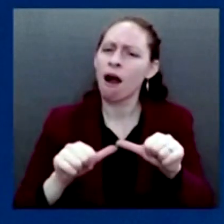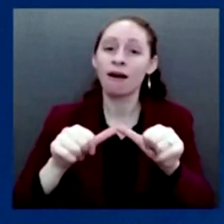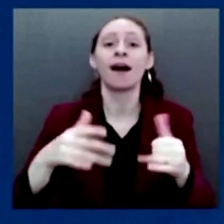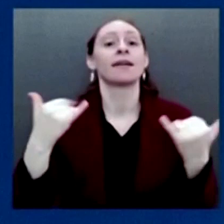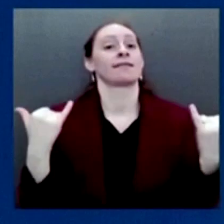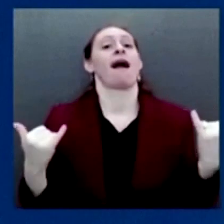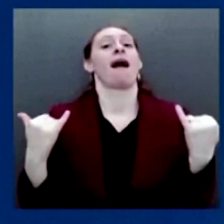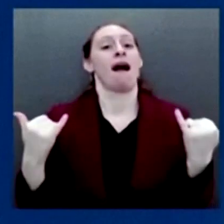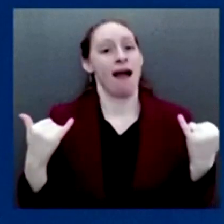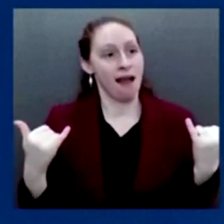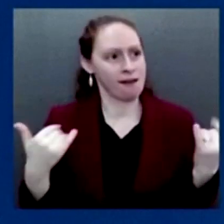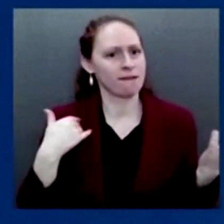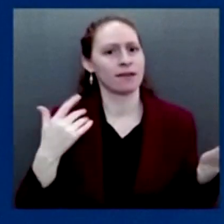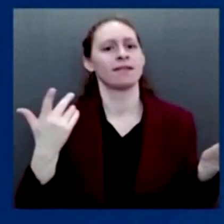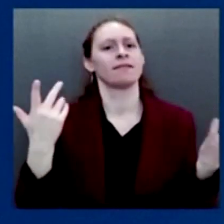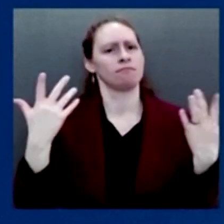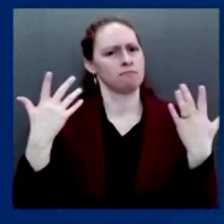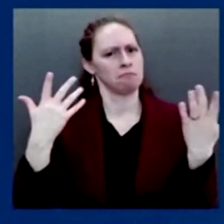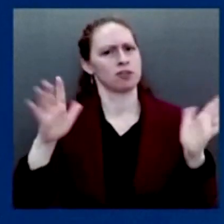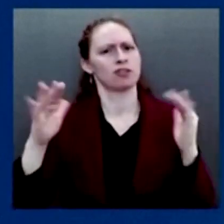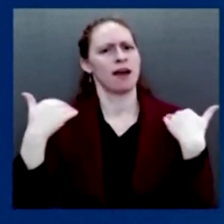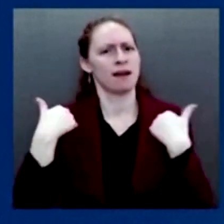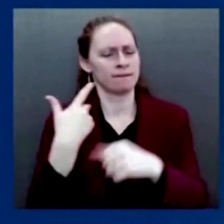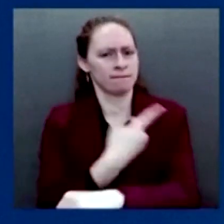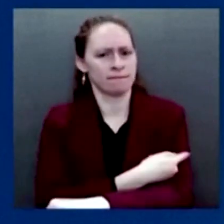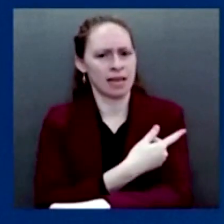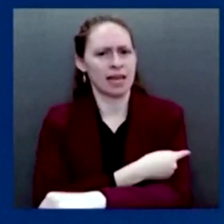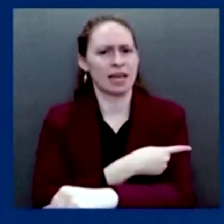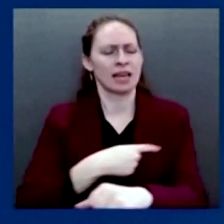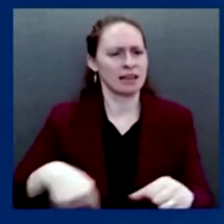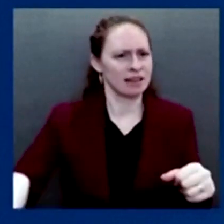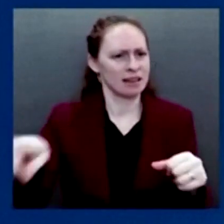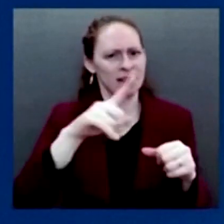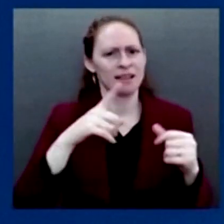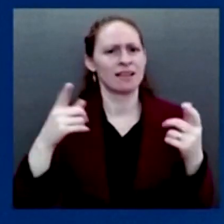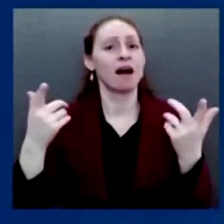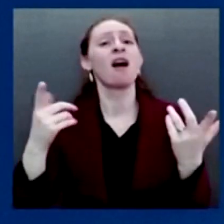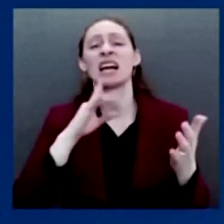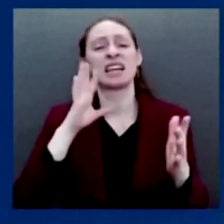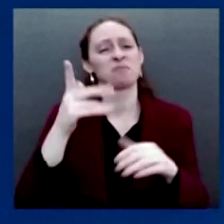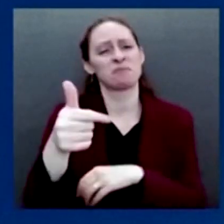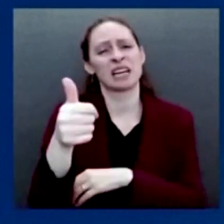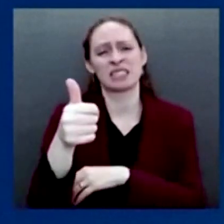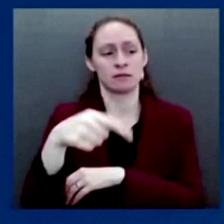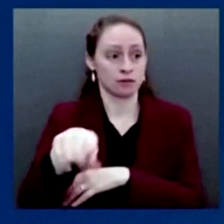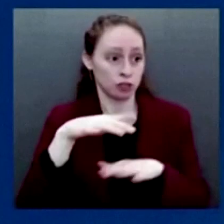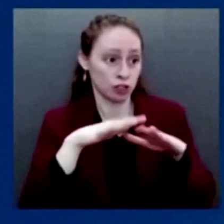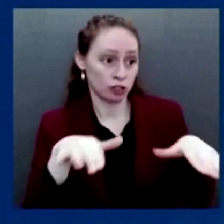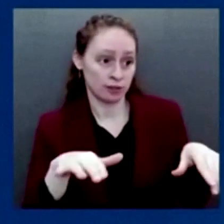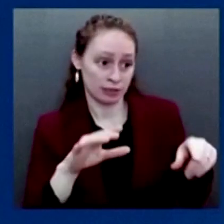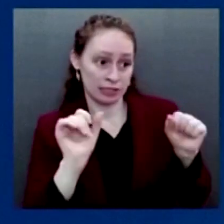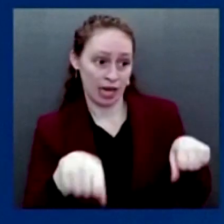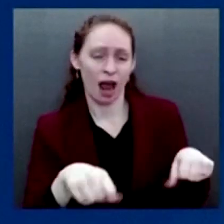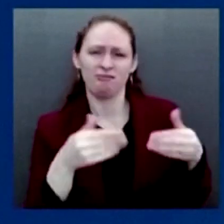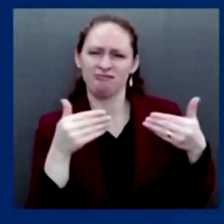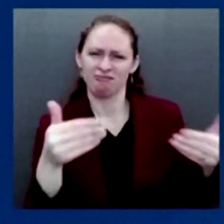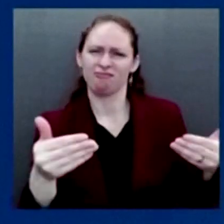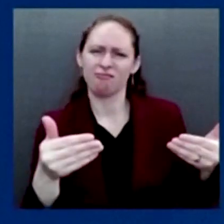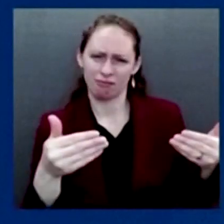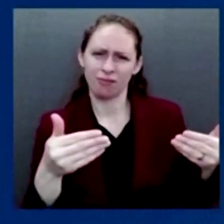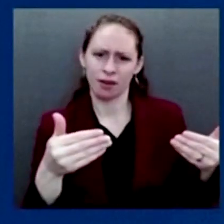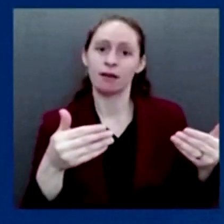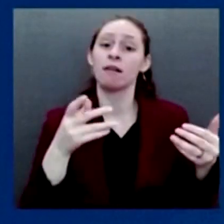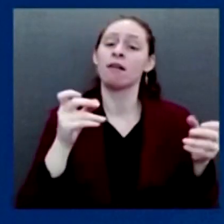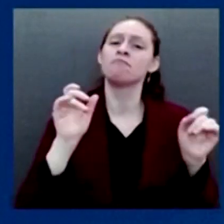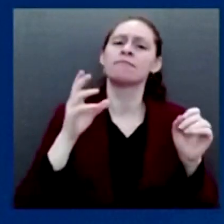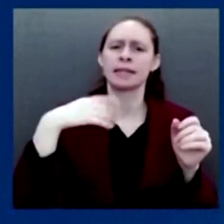vaccinated. And then once we do so, practicing all those layered mitigation strategies, masking, we've seen three and a half times less